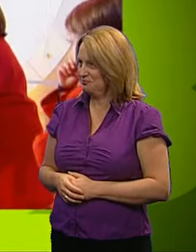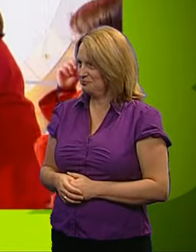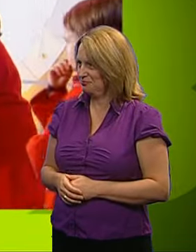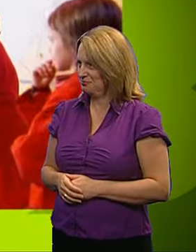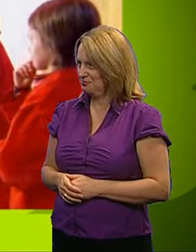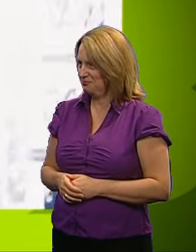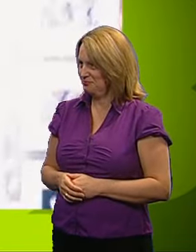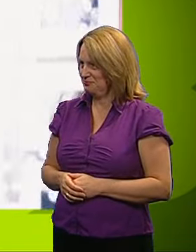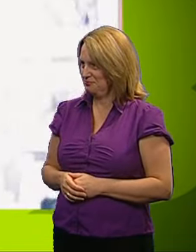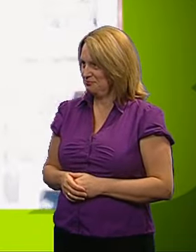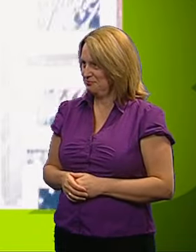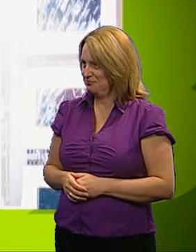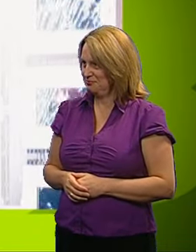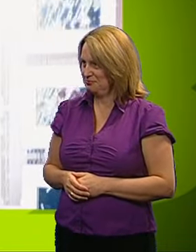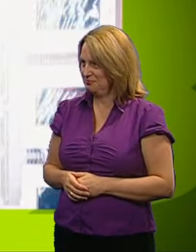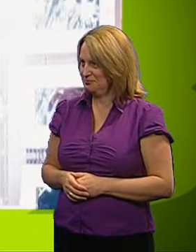Go!